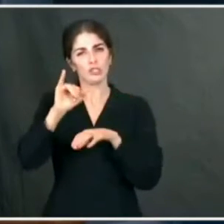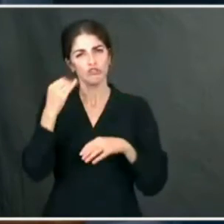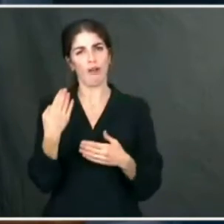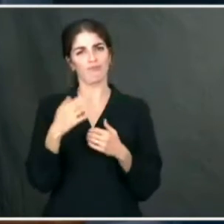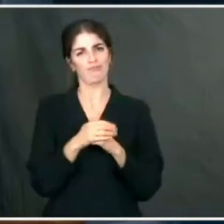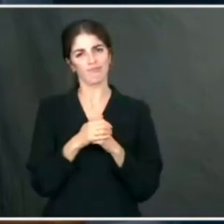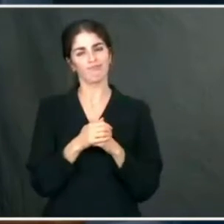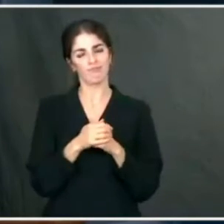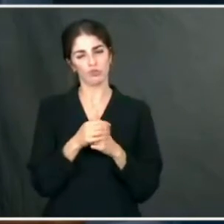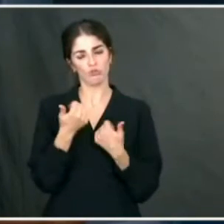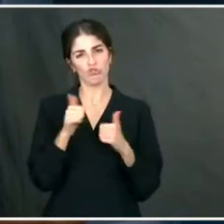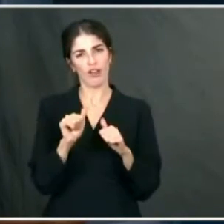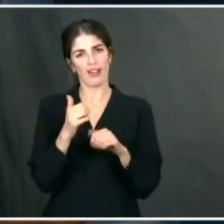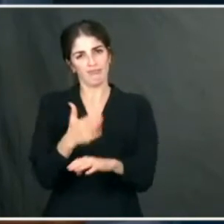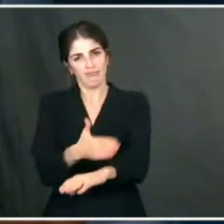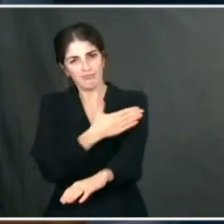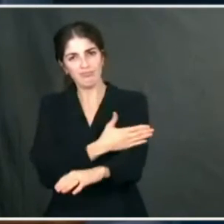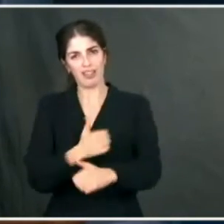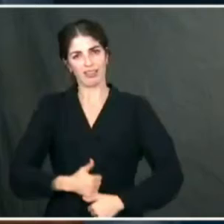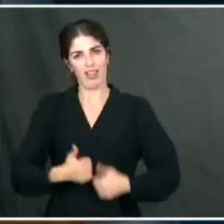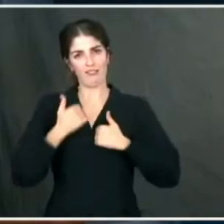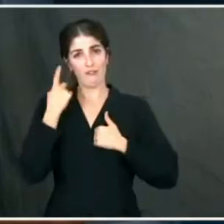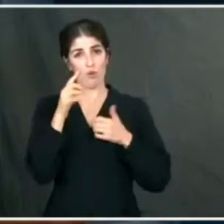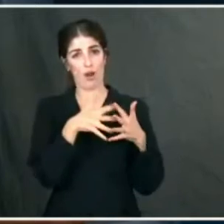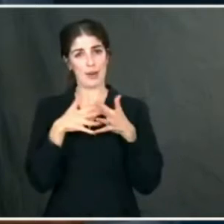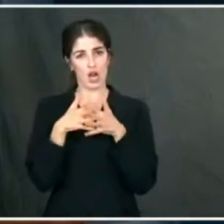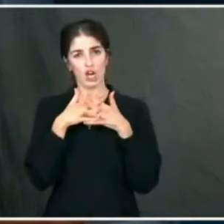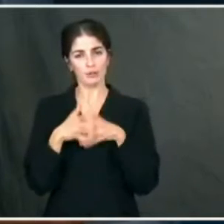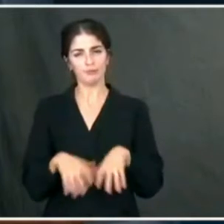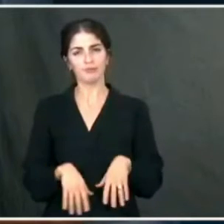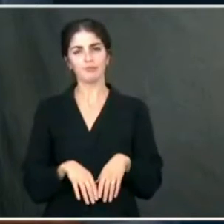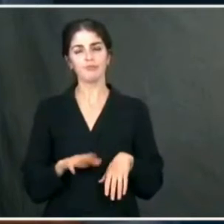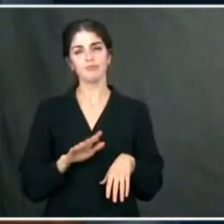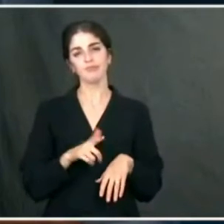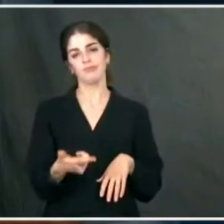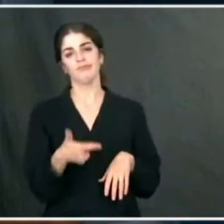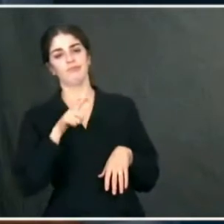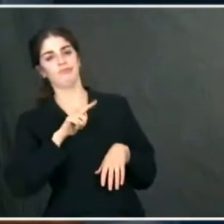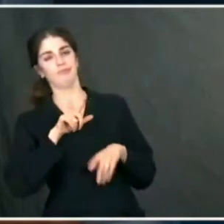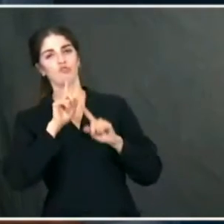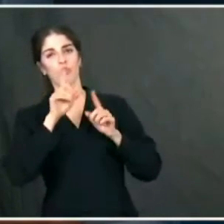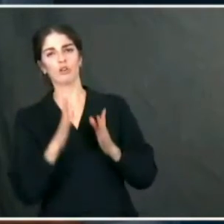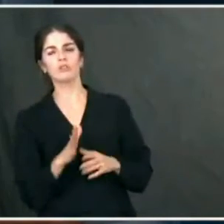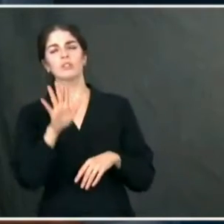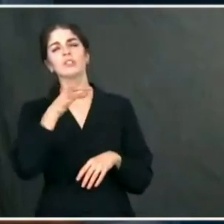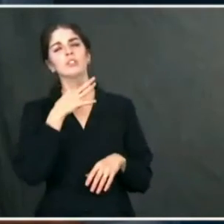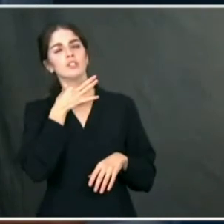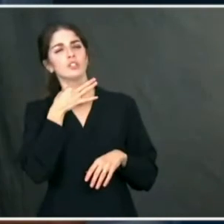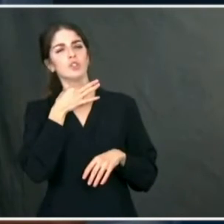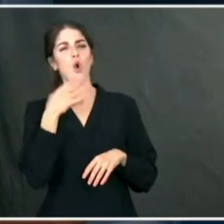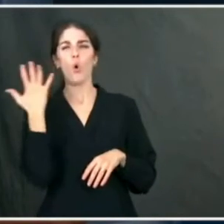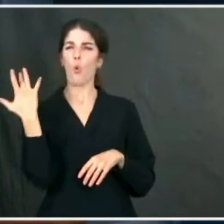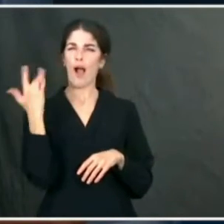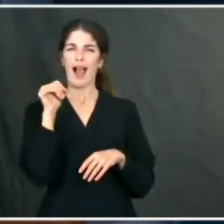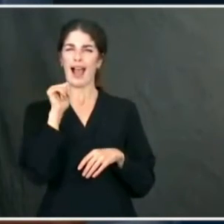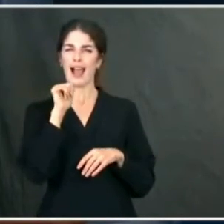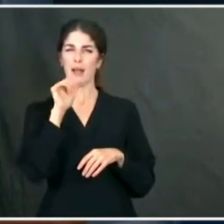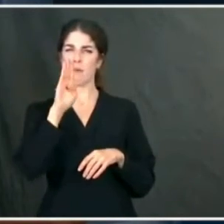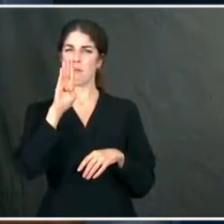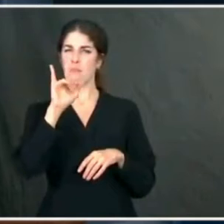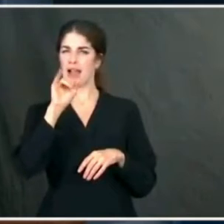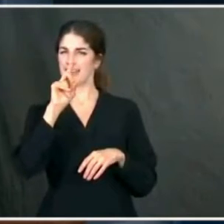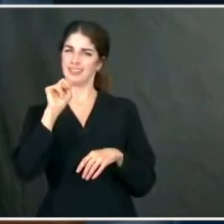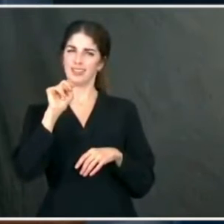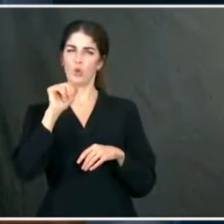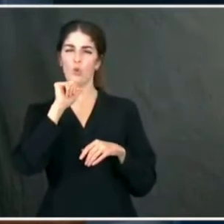get the work done for the American people. Go ahead. Why weren't President Biden and all members of the Biden family masked at all times on